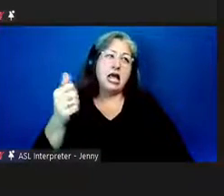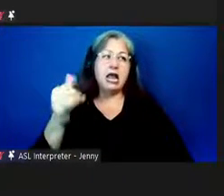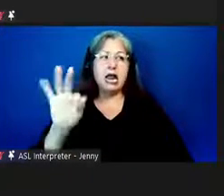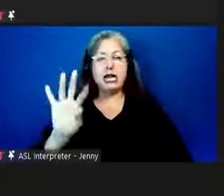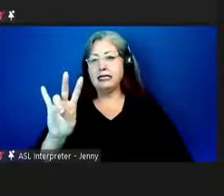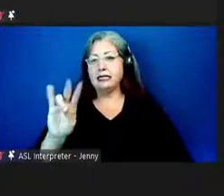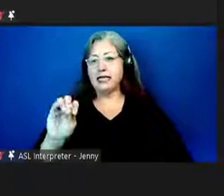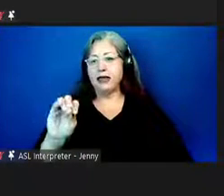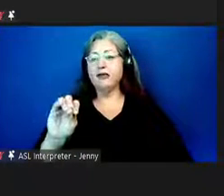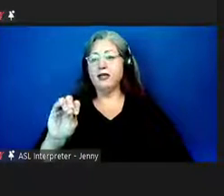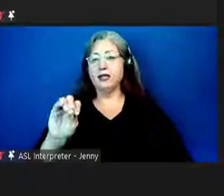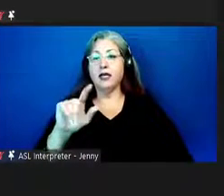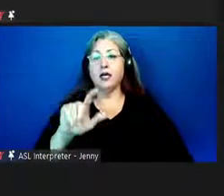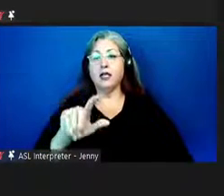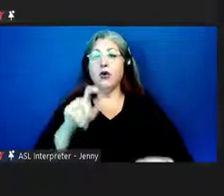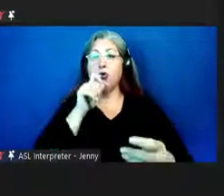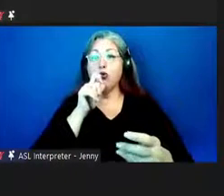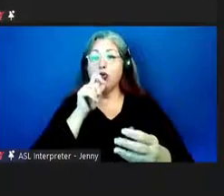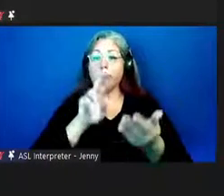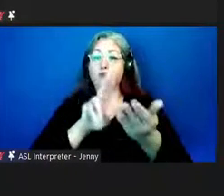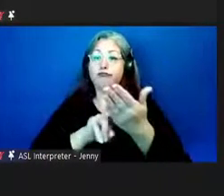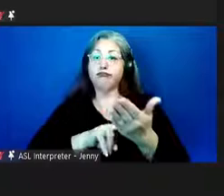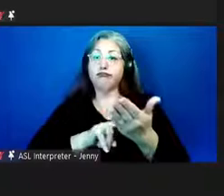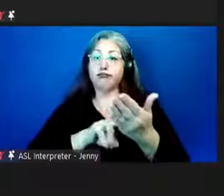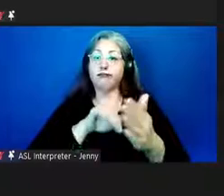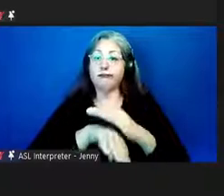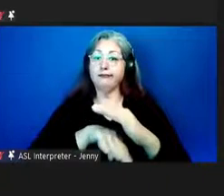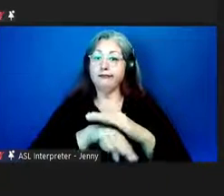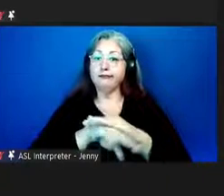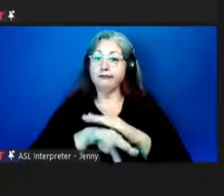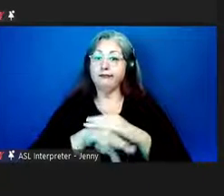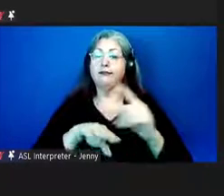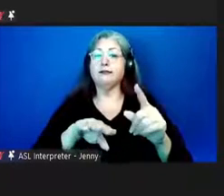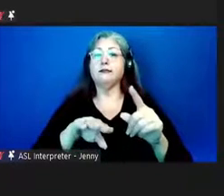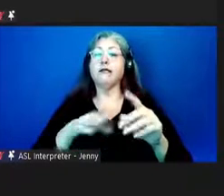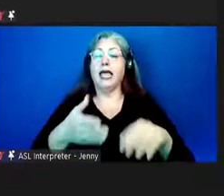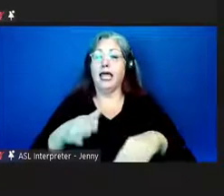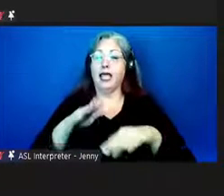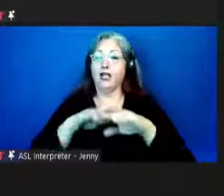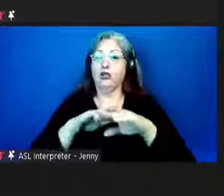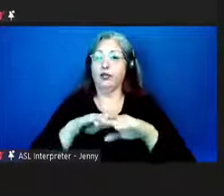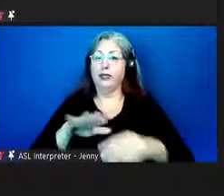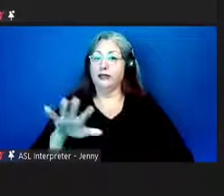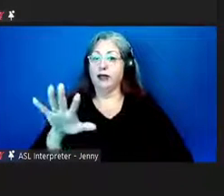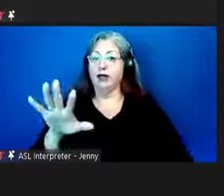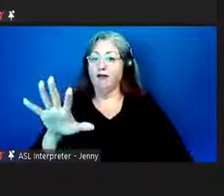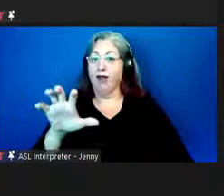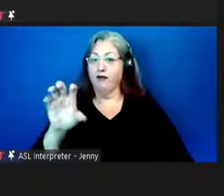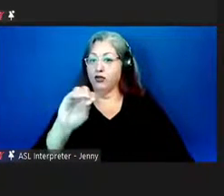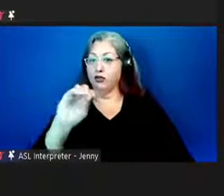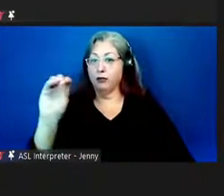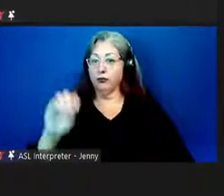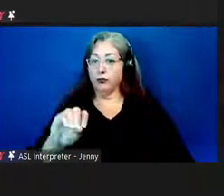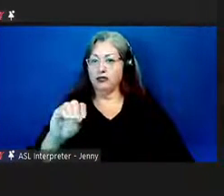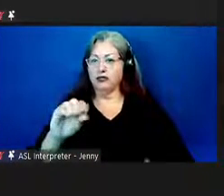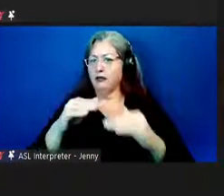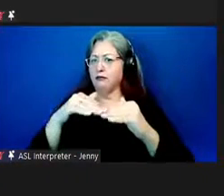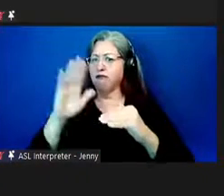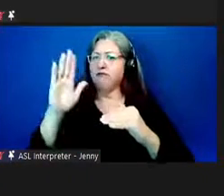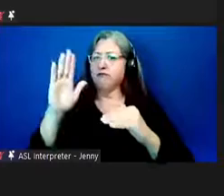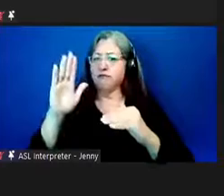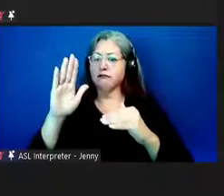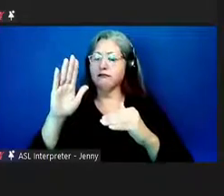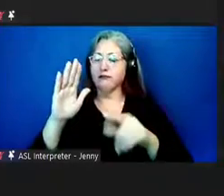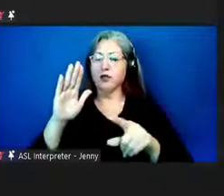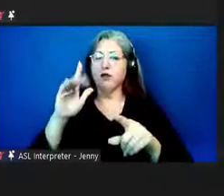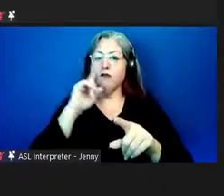the enrollment at the university of hawaii increased by 500 percent plus in